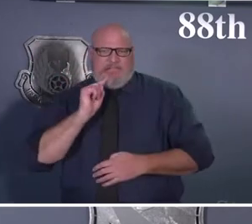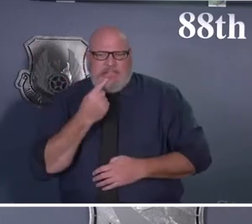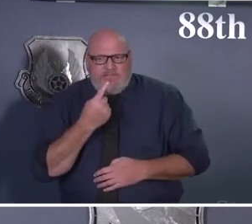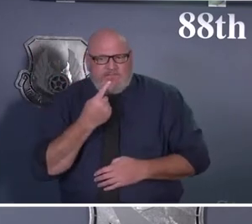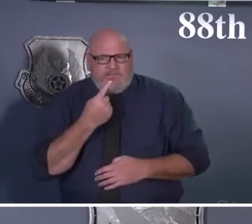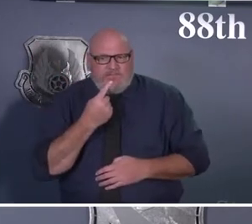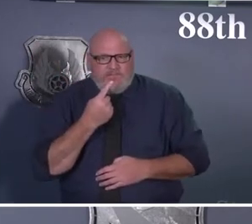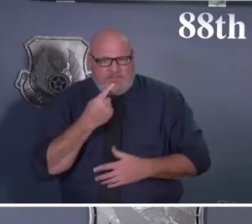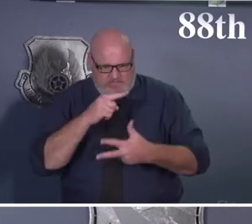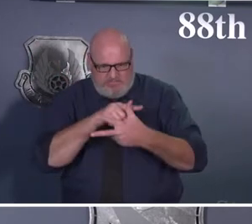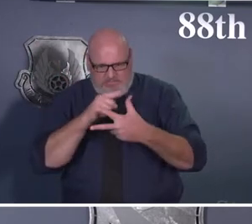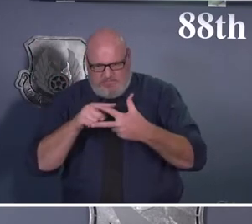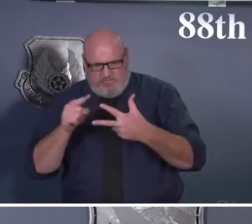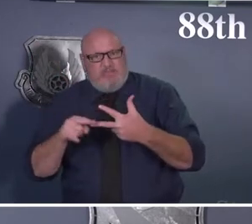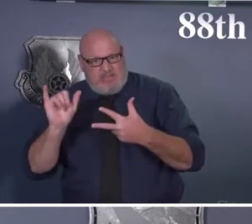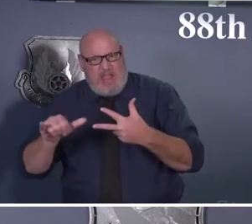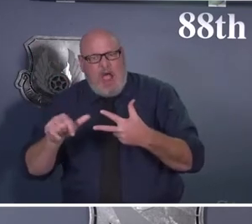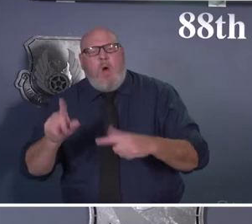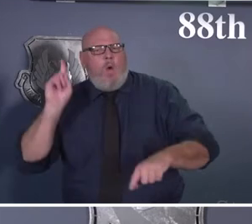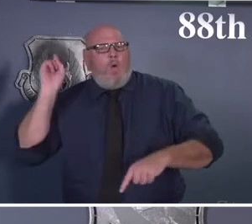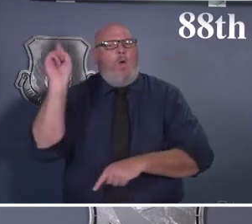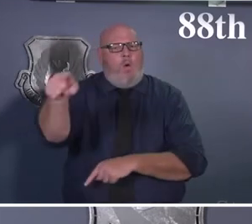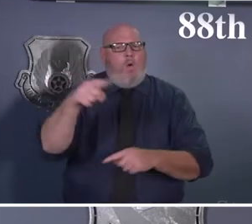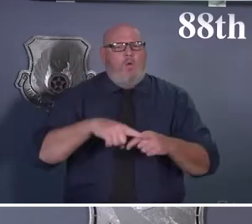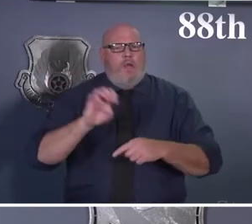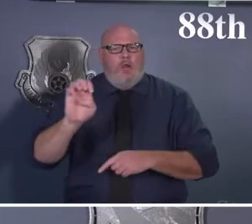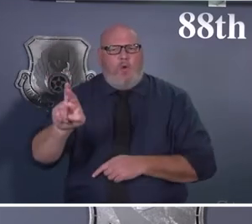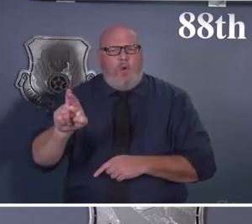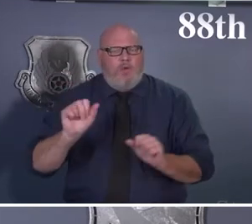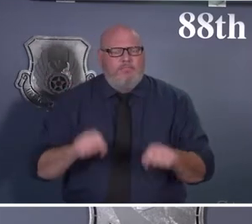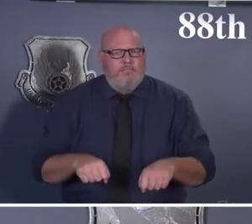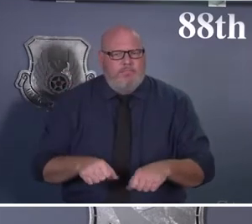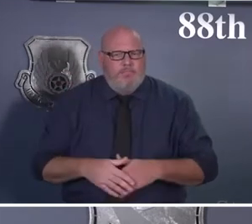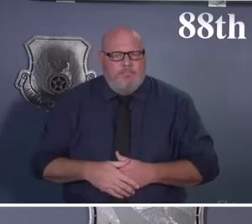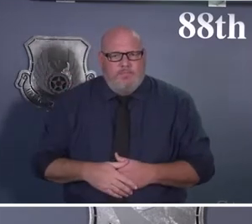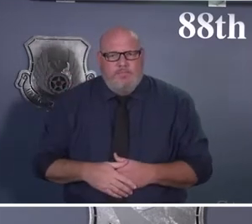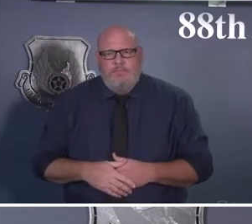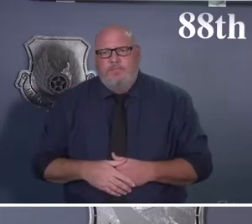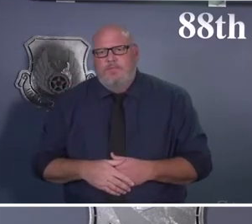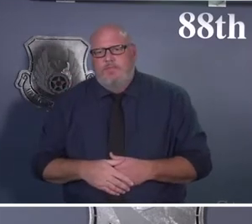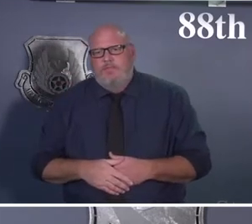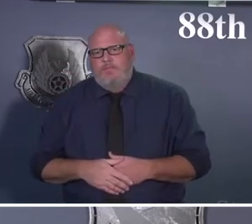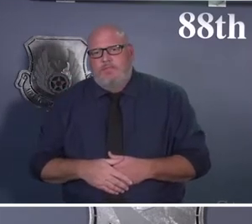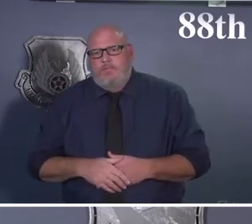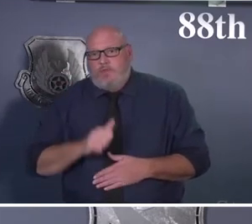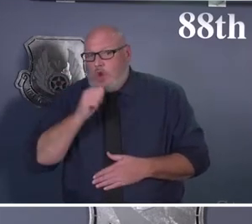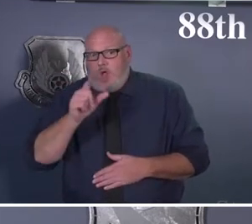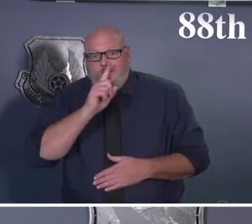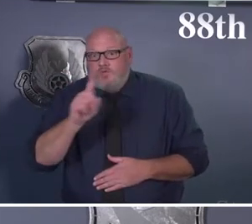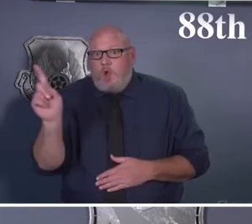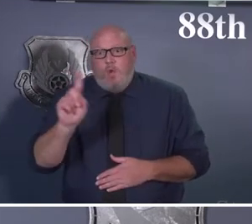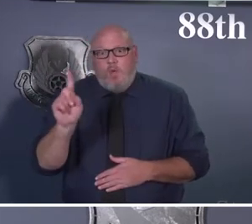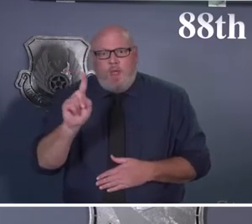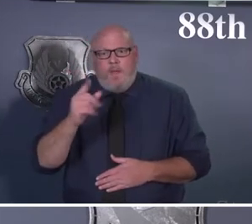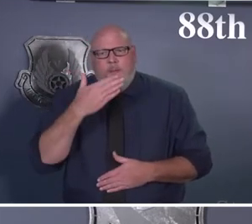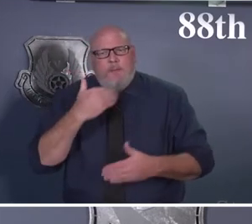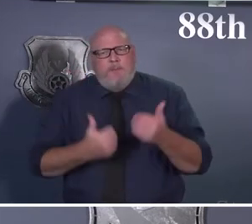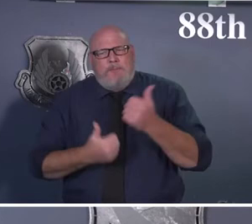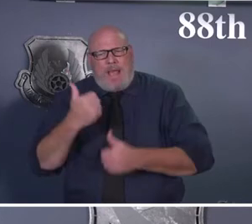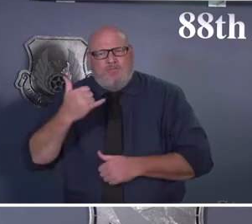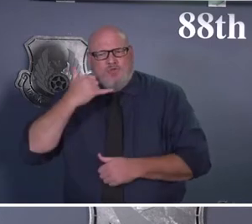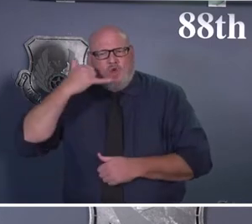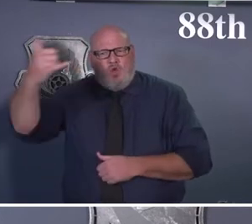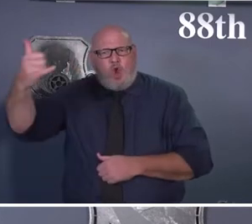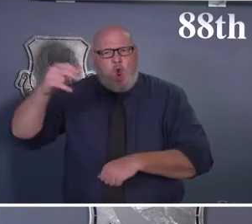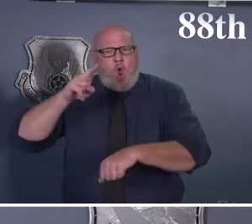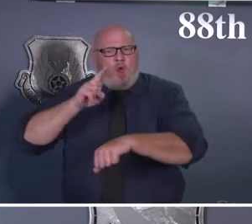have questions about your care or which direction that you should go, the best place to contact is our nurse advice line. And there's a couple ways to do